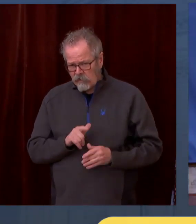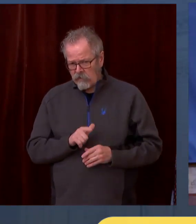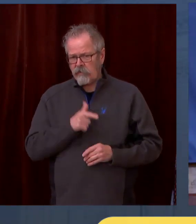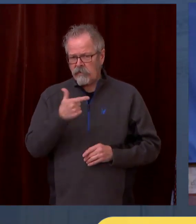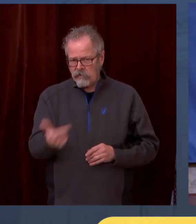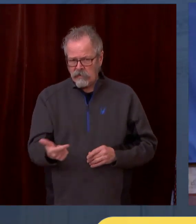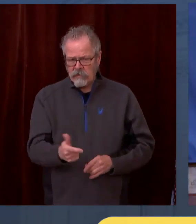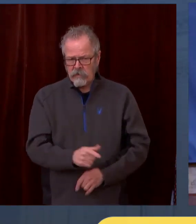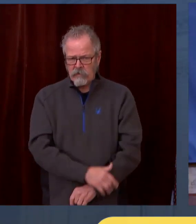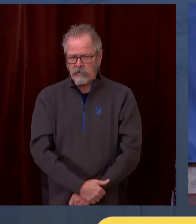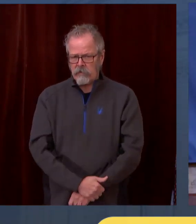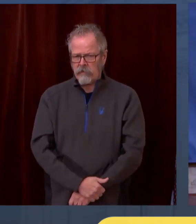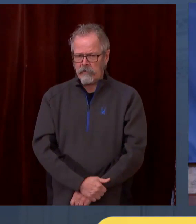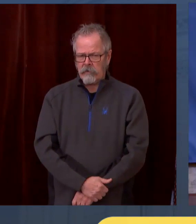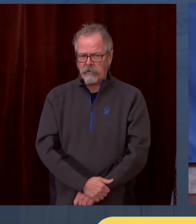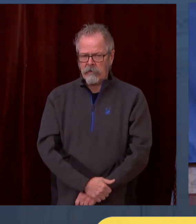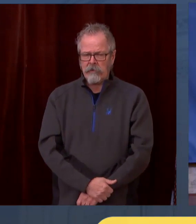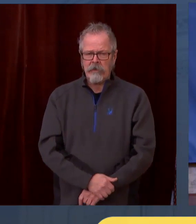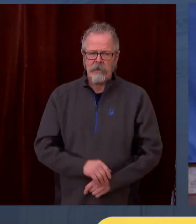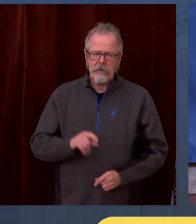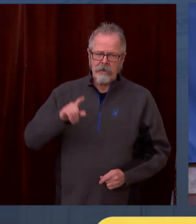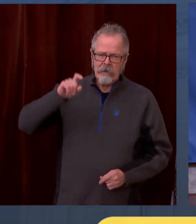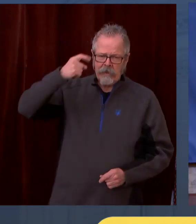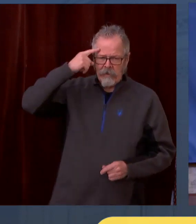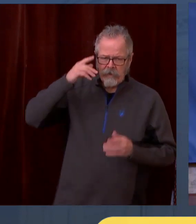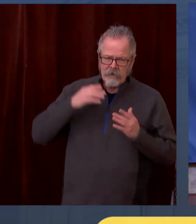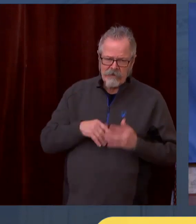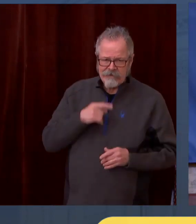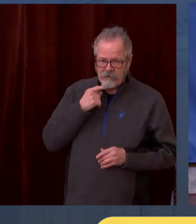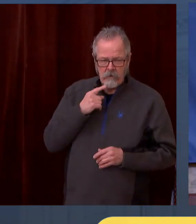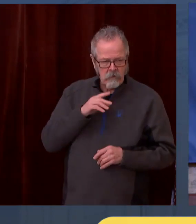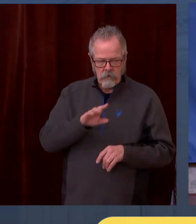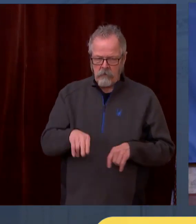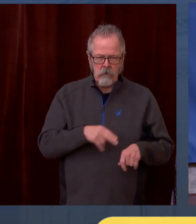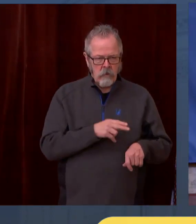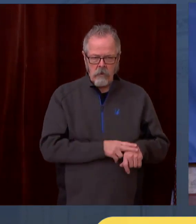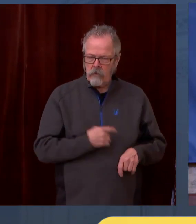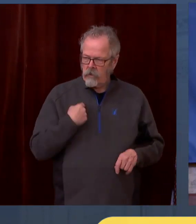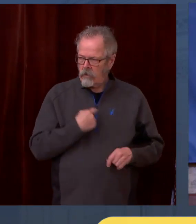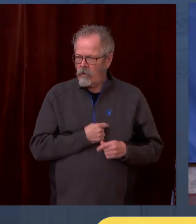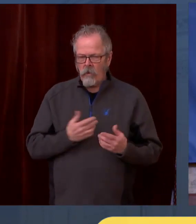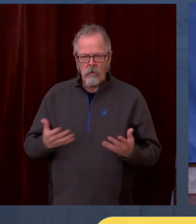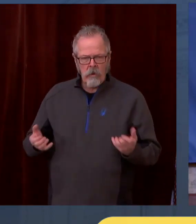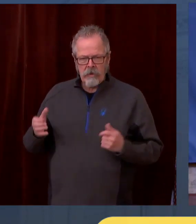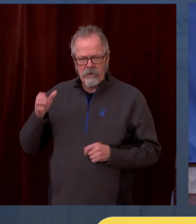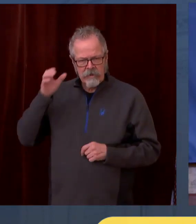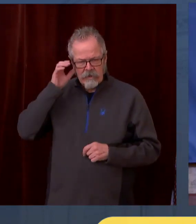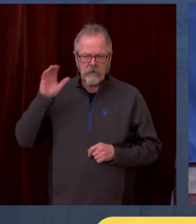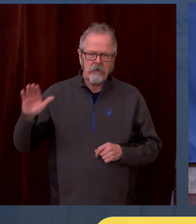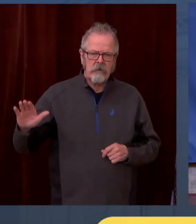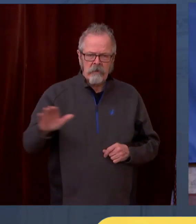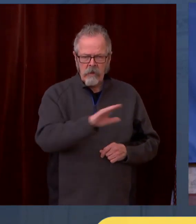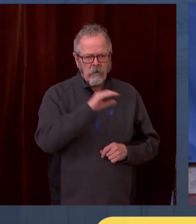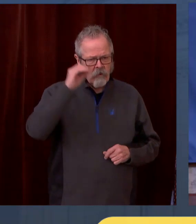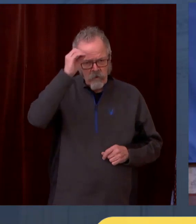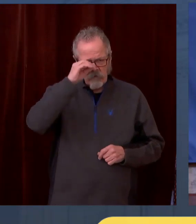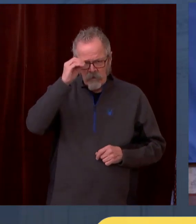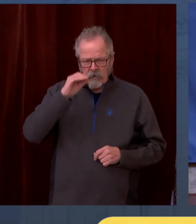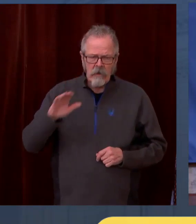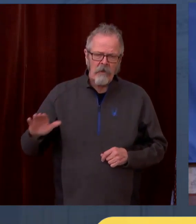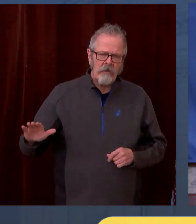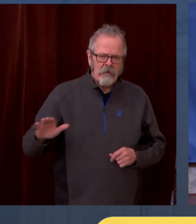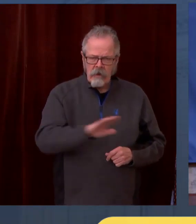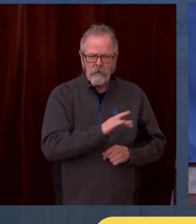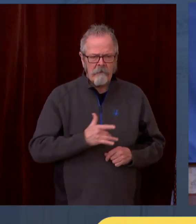that that hasn't had a big impact because we were already aware of the huge desire for food service workers to get